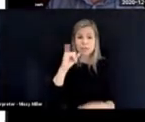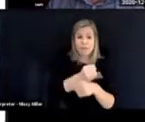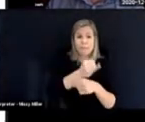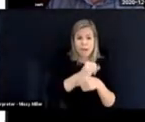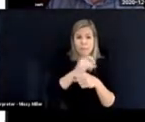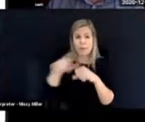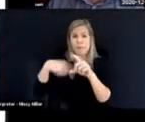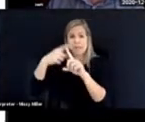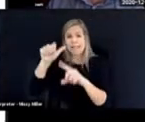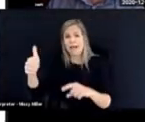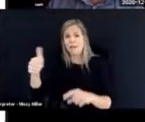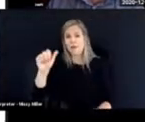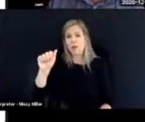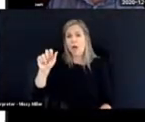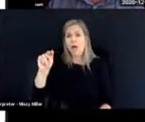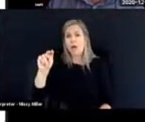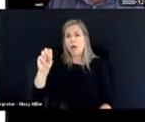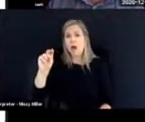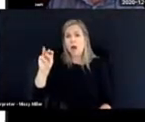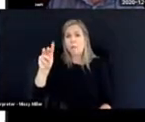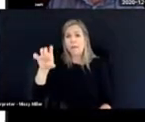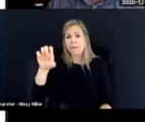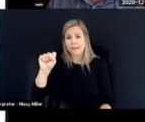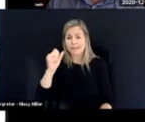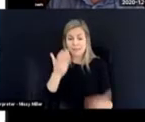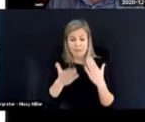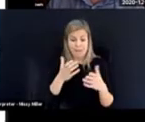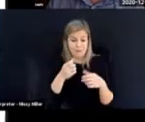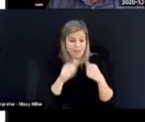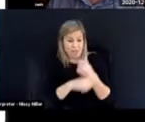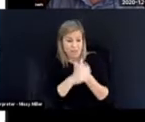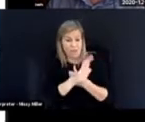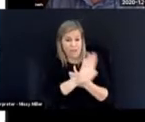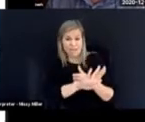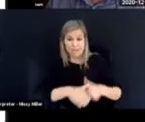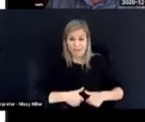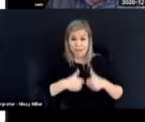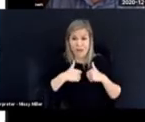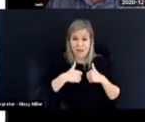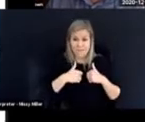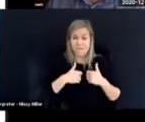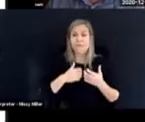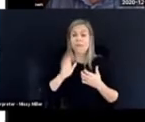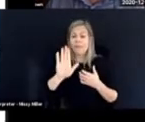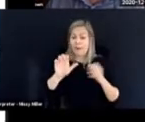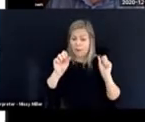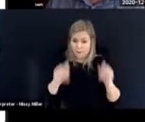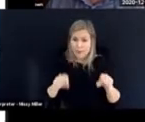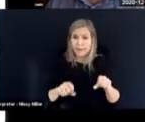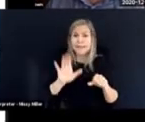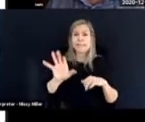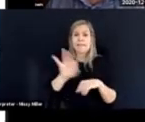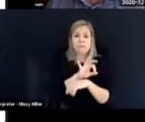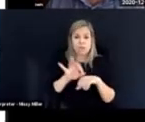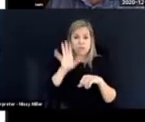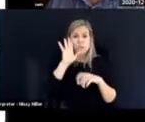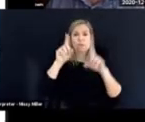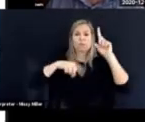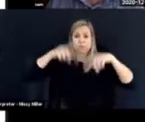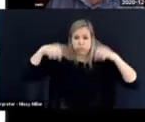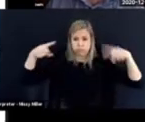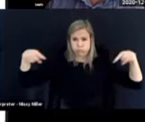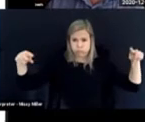multiple other anomalies, some of them potentially life-threatening, can lead to variability in functioning